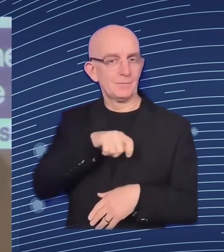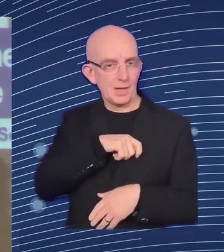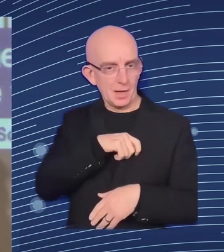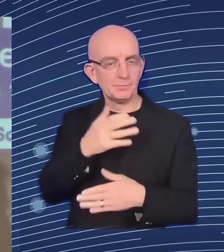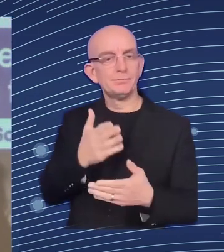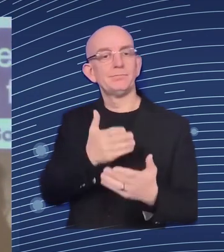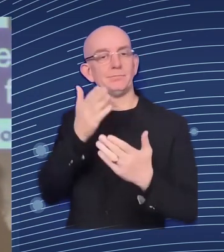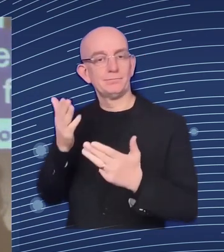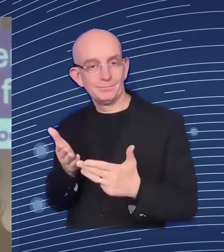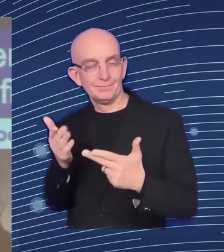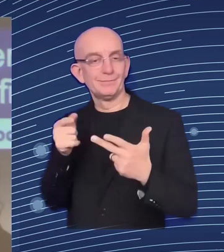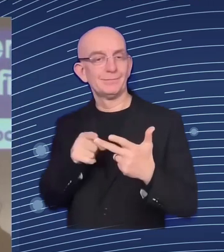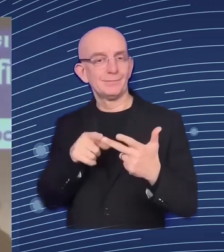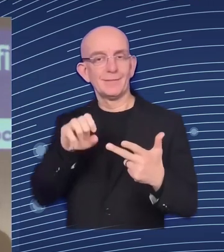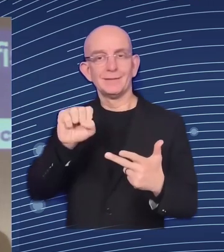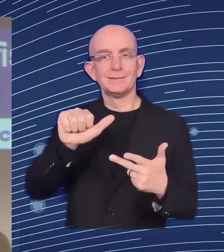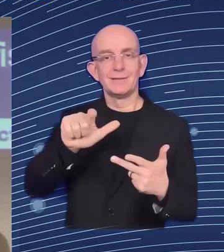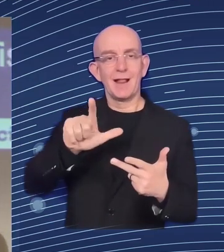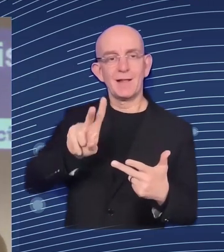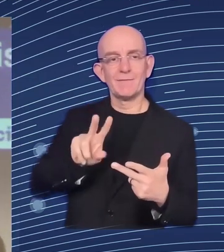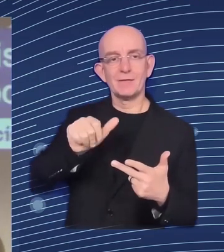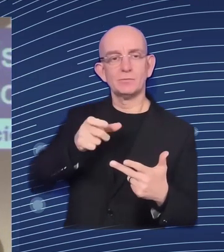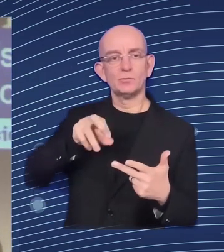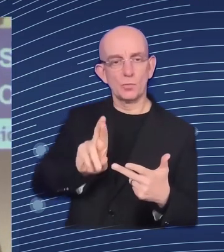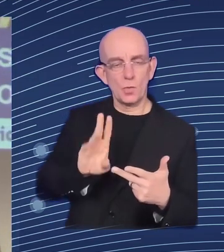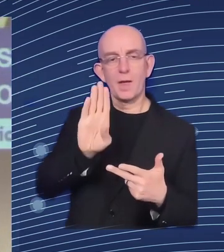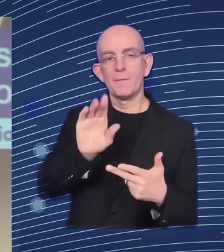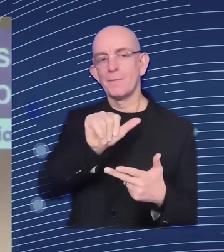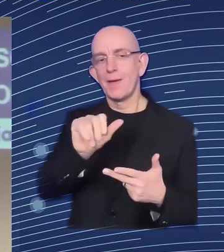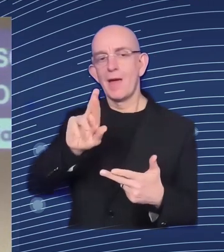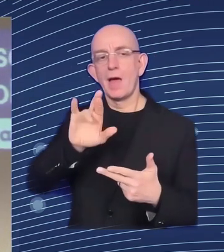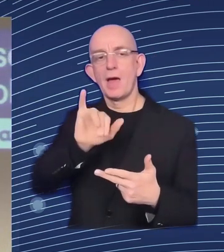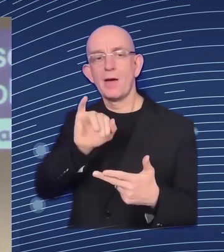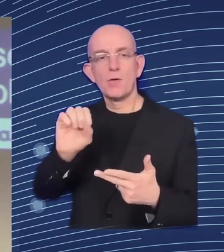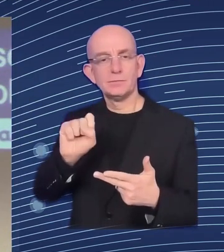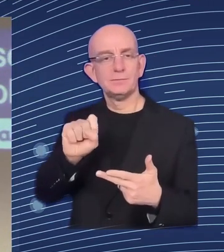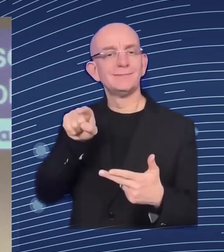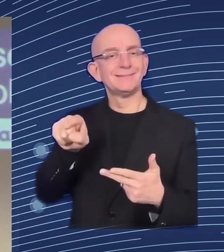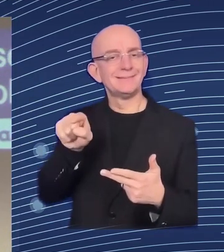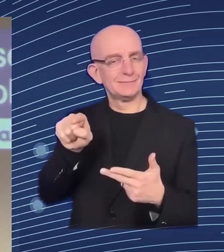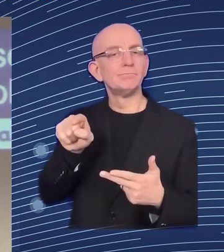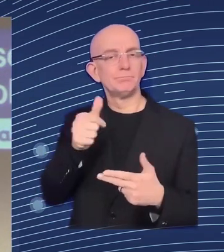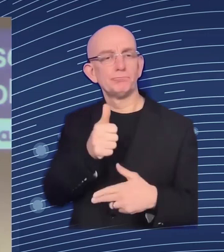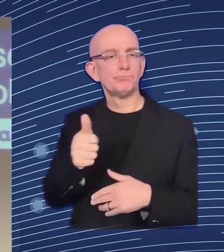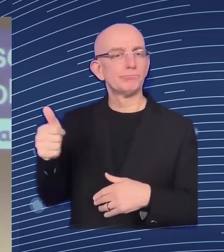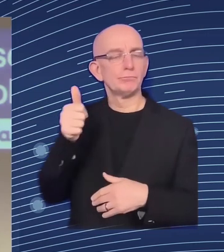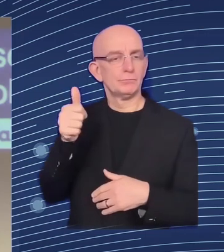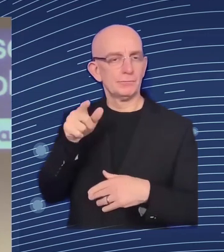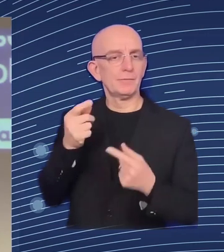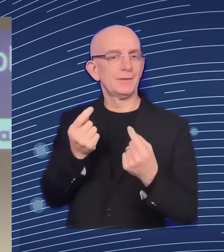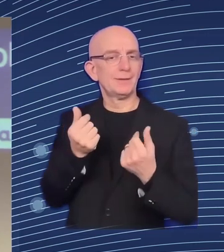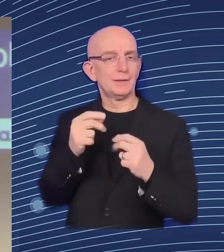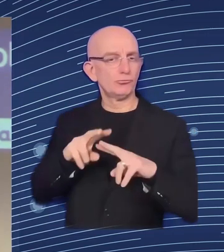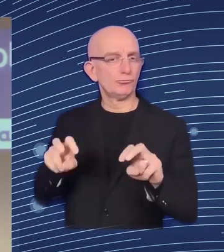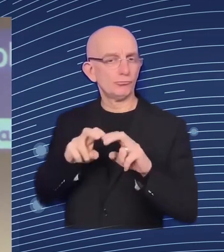on tools, how to run the DIA and how to show an impact of the